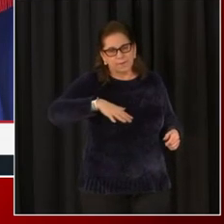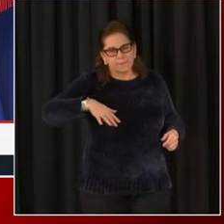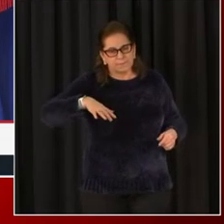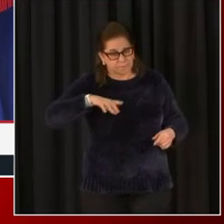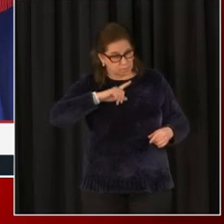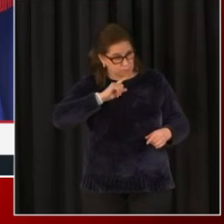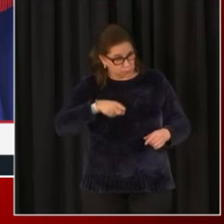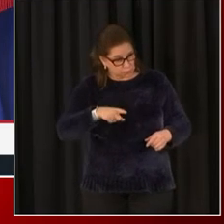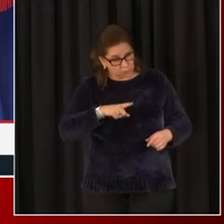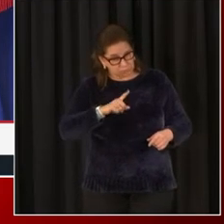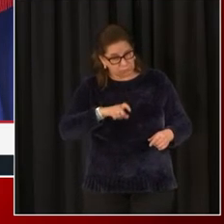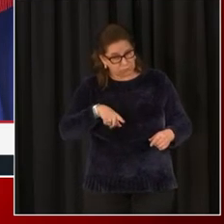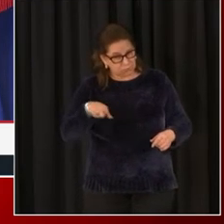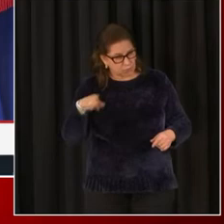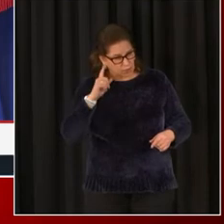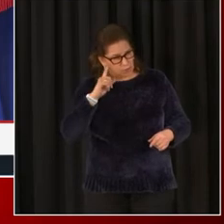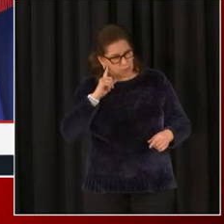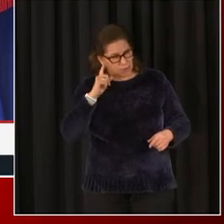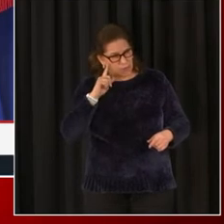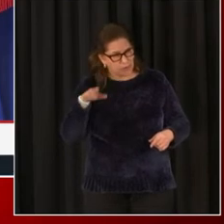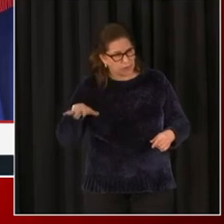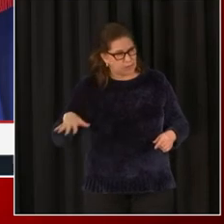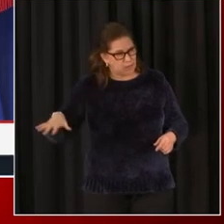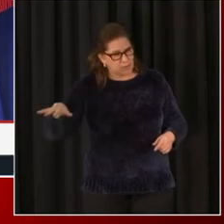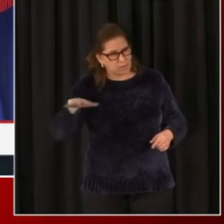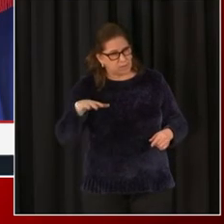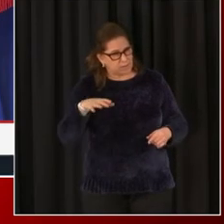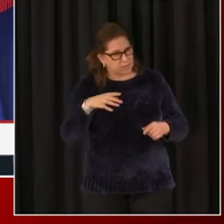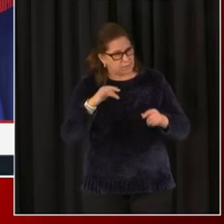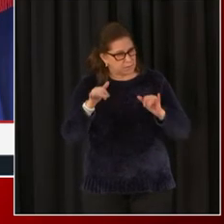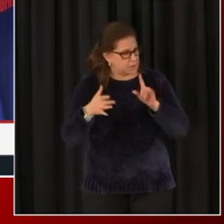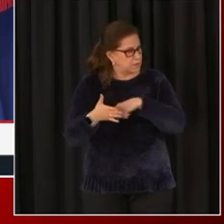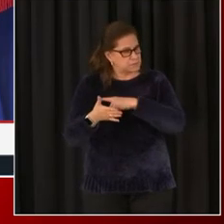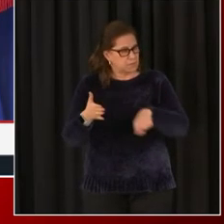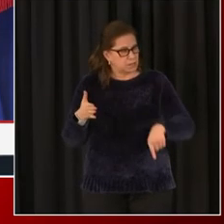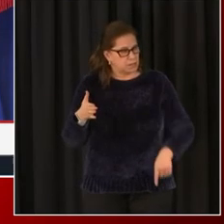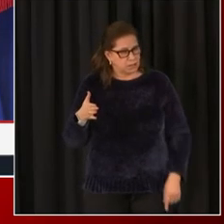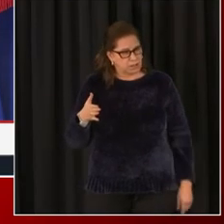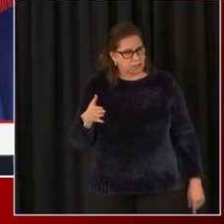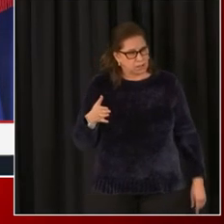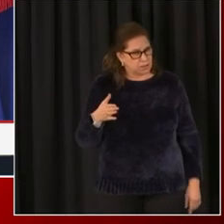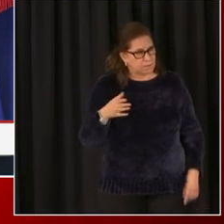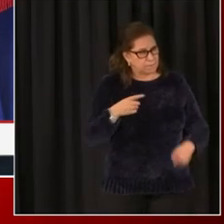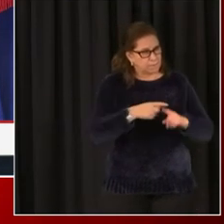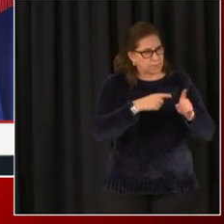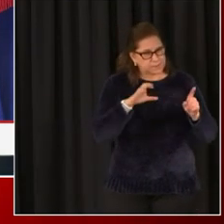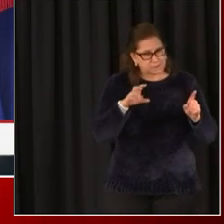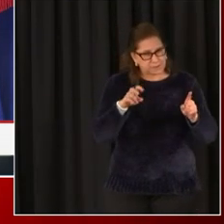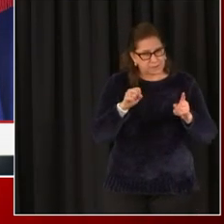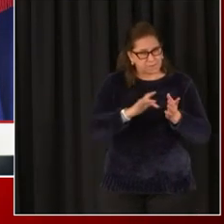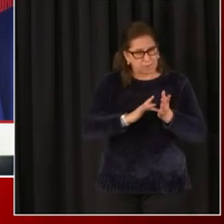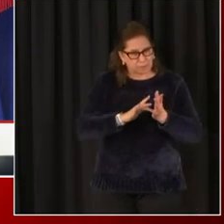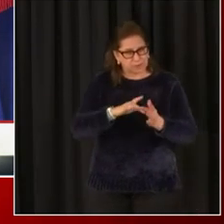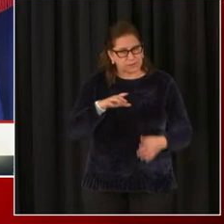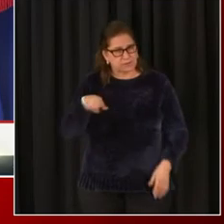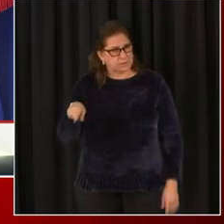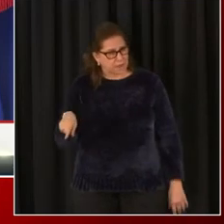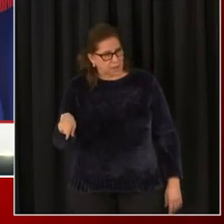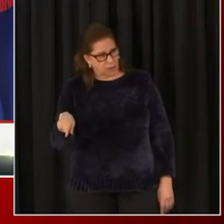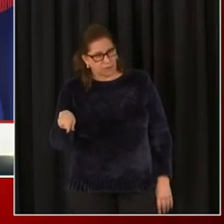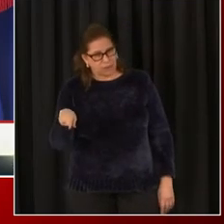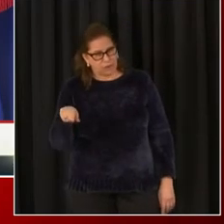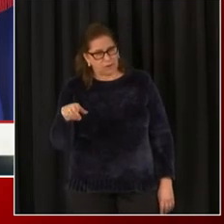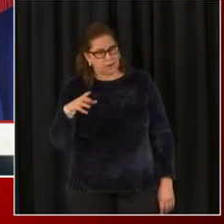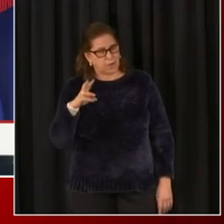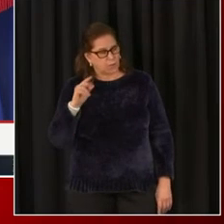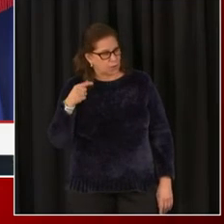site, but then hearing from the pharmacy that their appointments were canceled. Can you say what you know about pharmacies canceling appointments, including the CVS